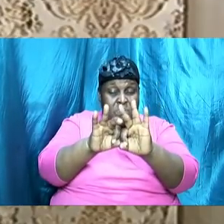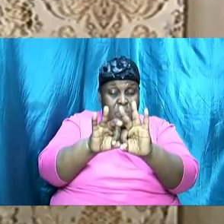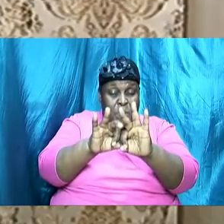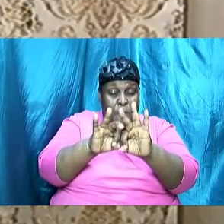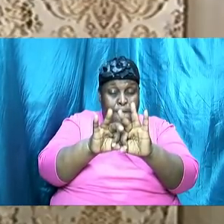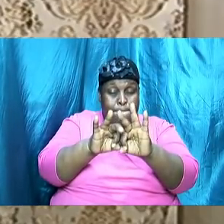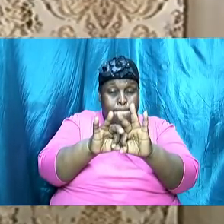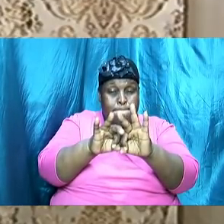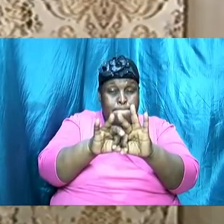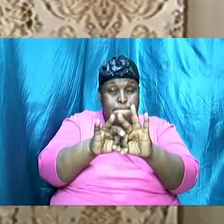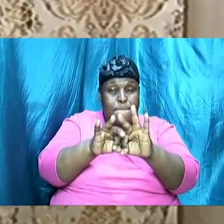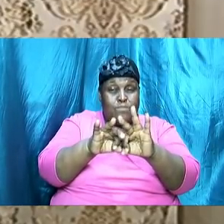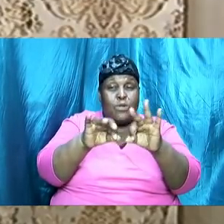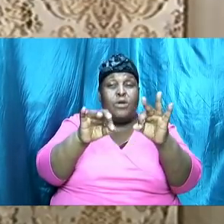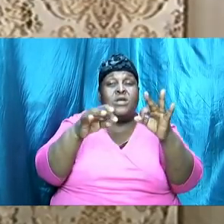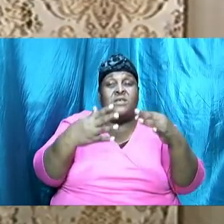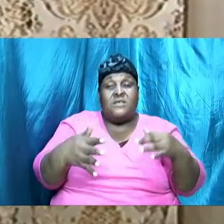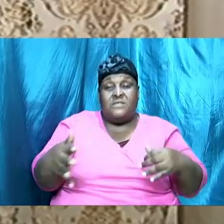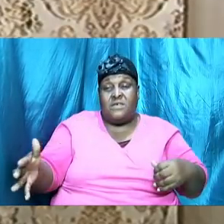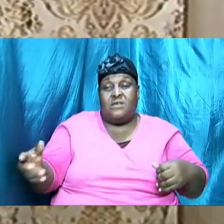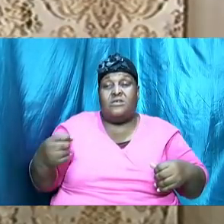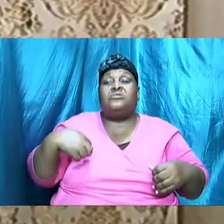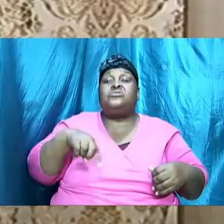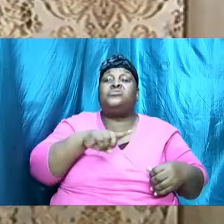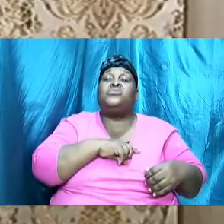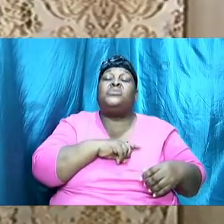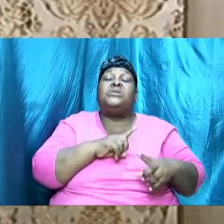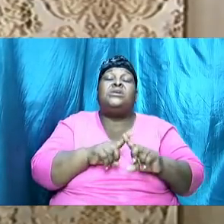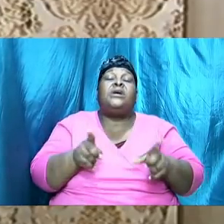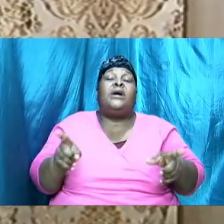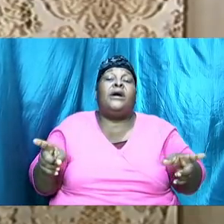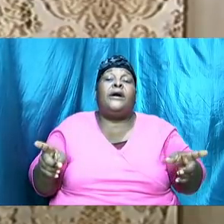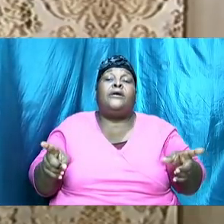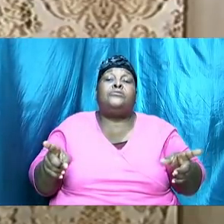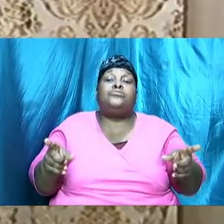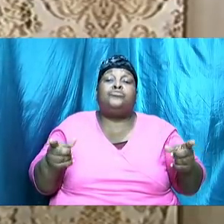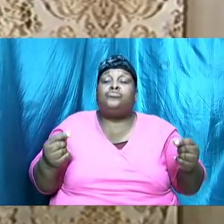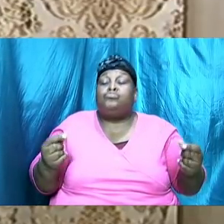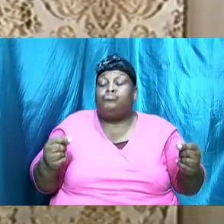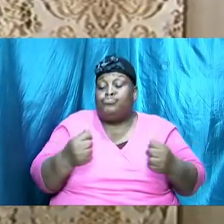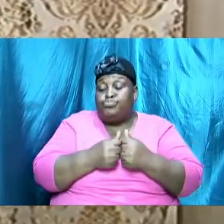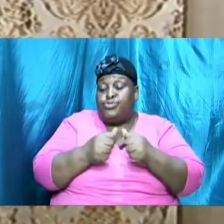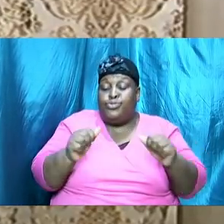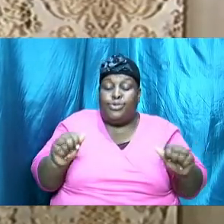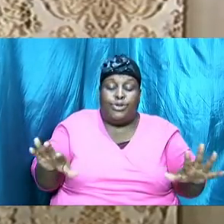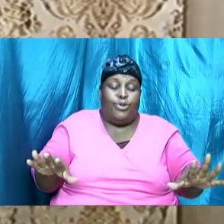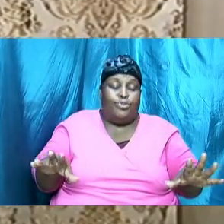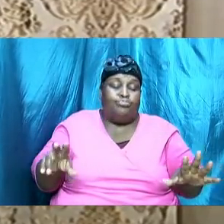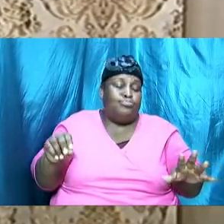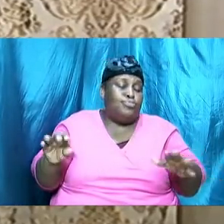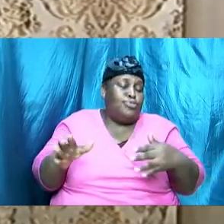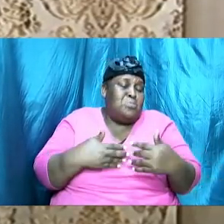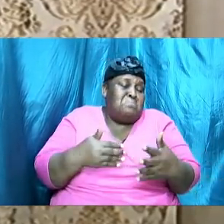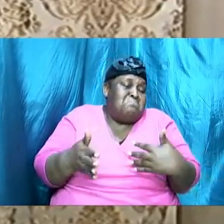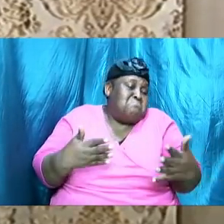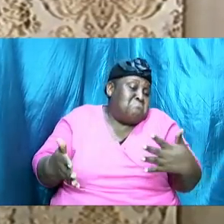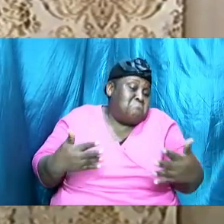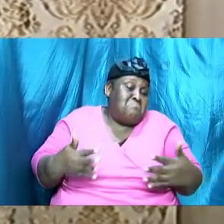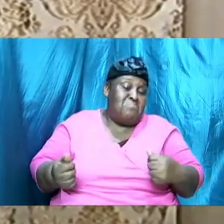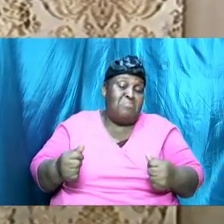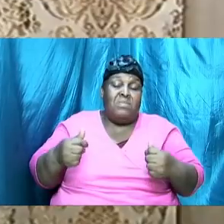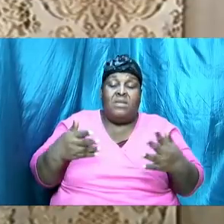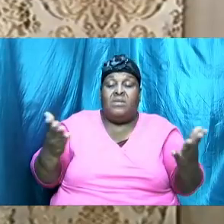that we just cannot do without, no matter what. So it promises